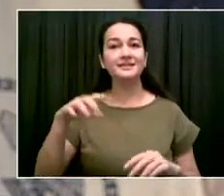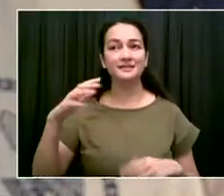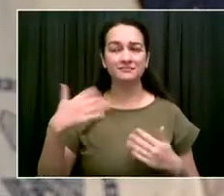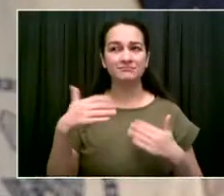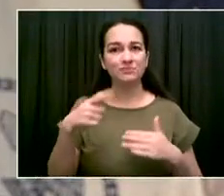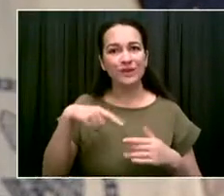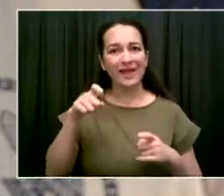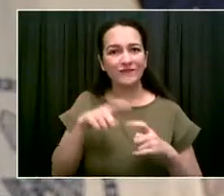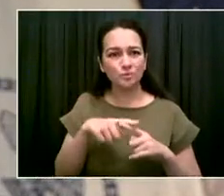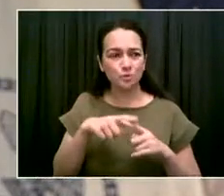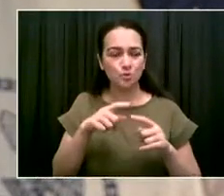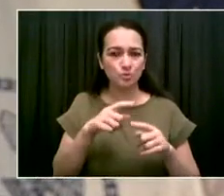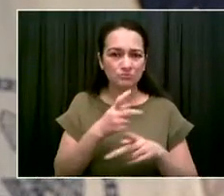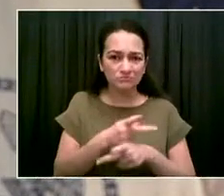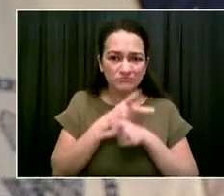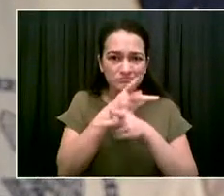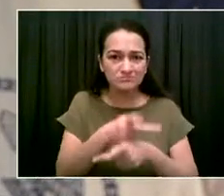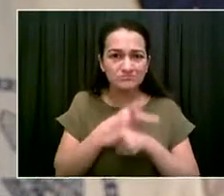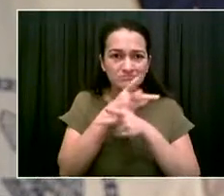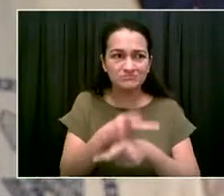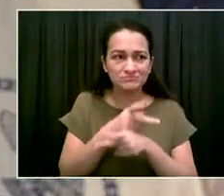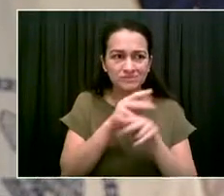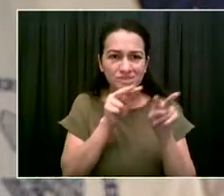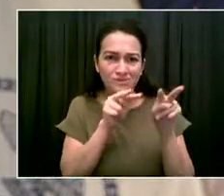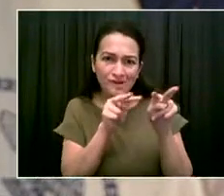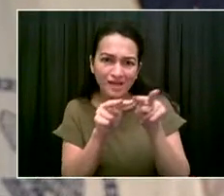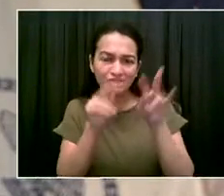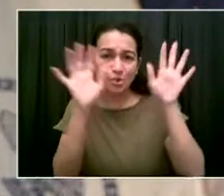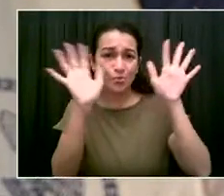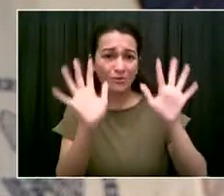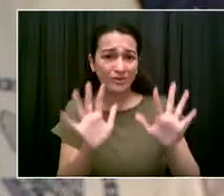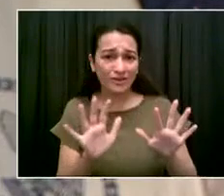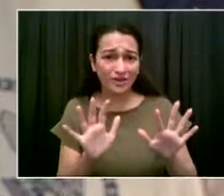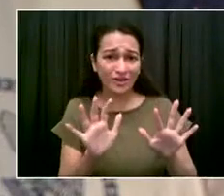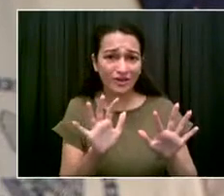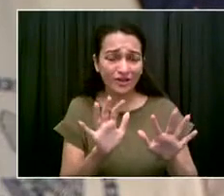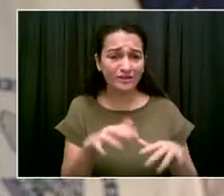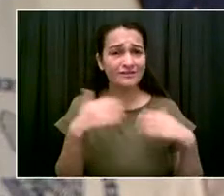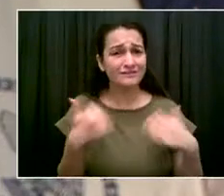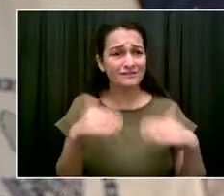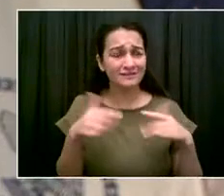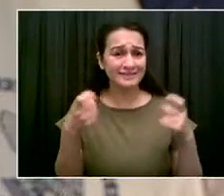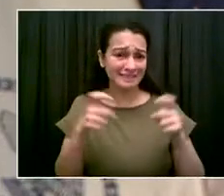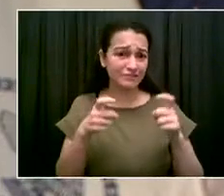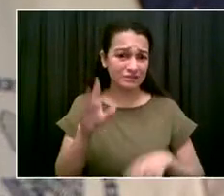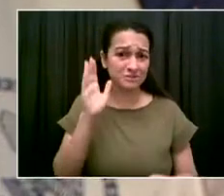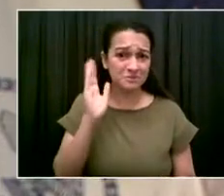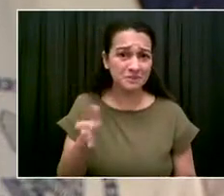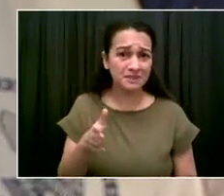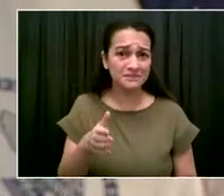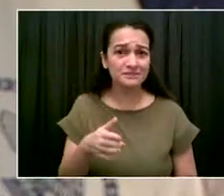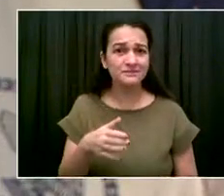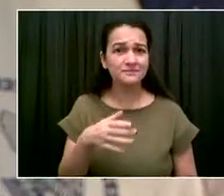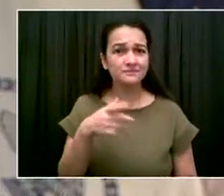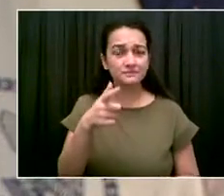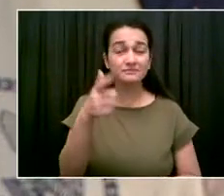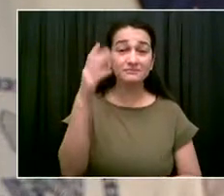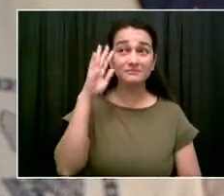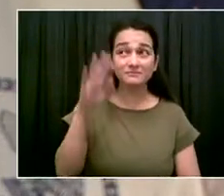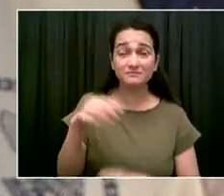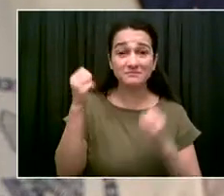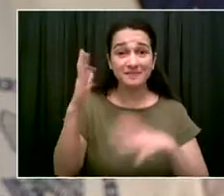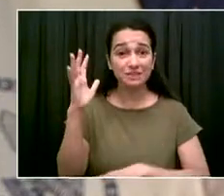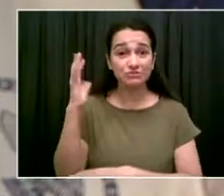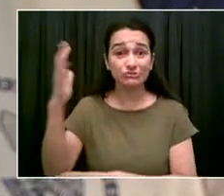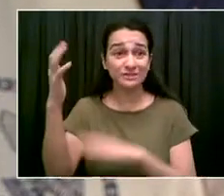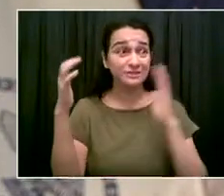but we know there are challenges with flooding, so we have our emergency plan moving. We have our downed trees task force already deployed.